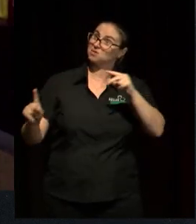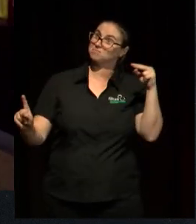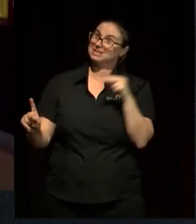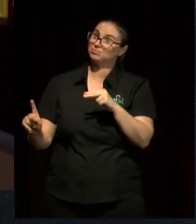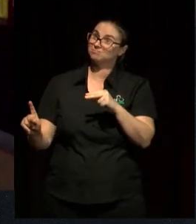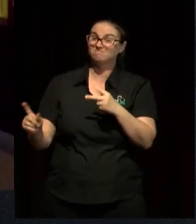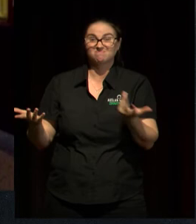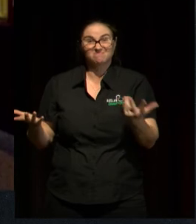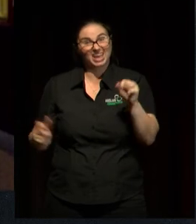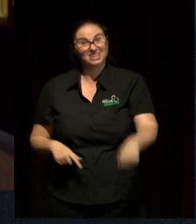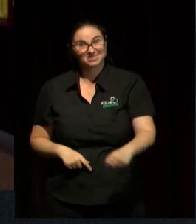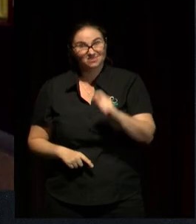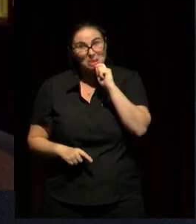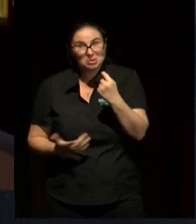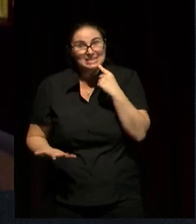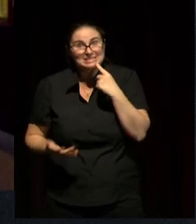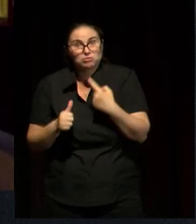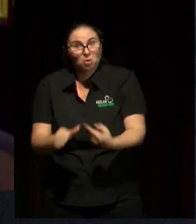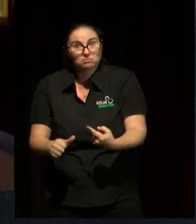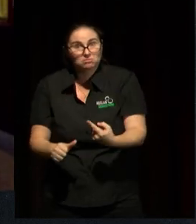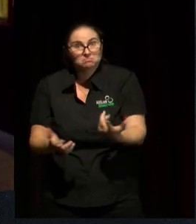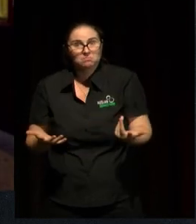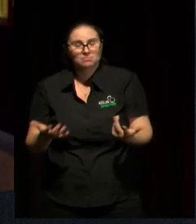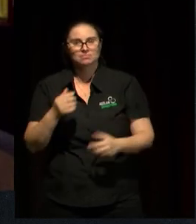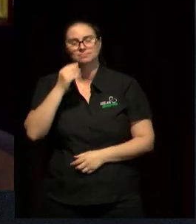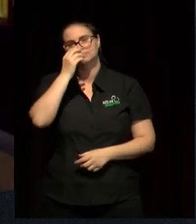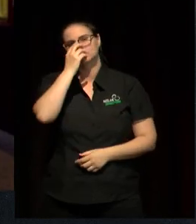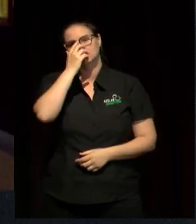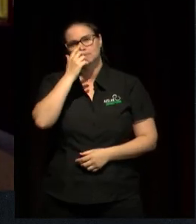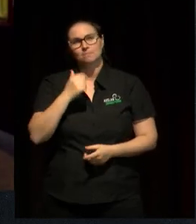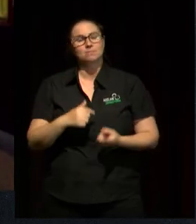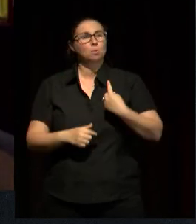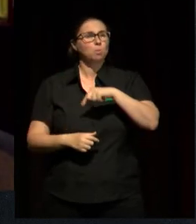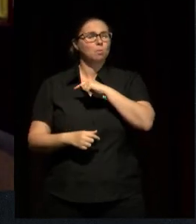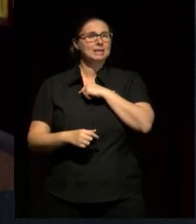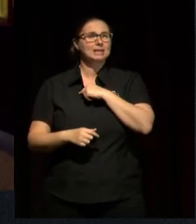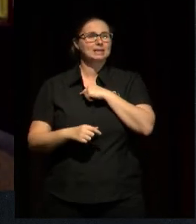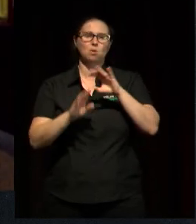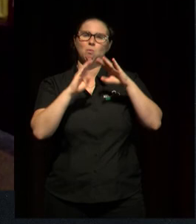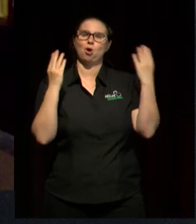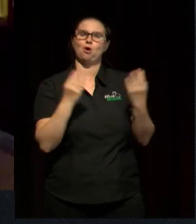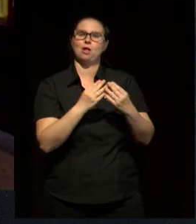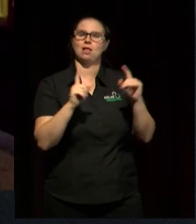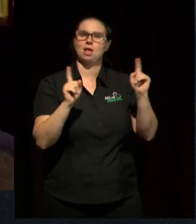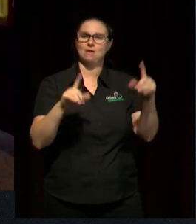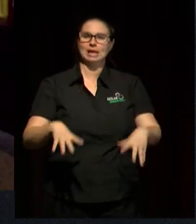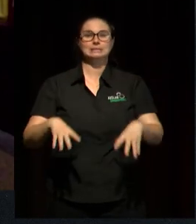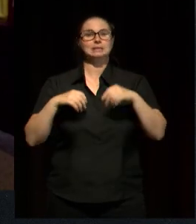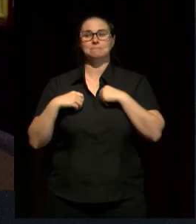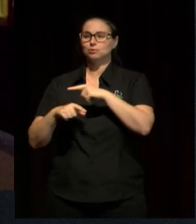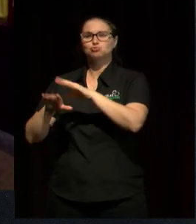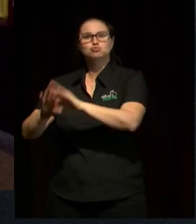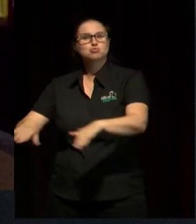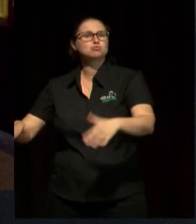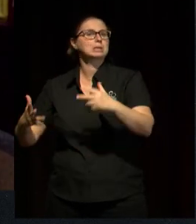think that's probably the easy answer. We don't really accept children as cultural critics. So again, the idea of even if you are intelligent